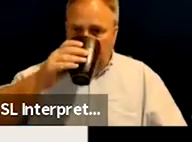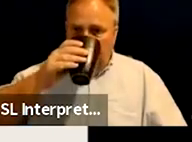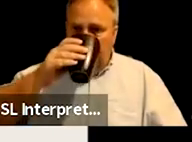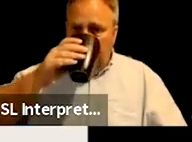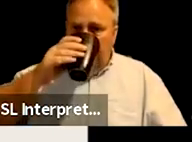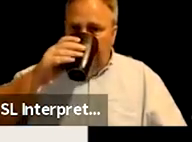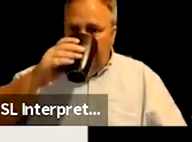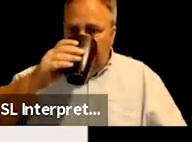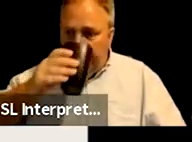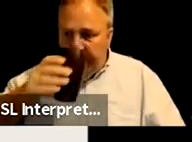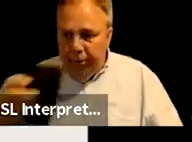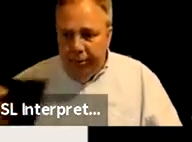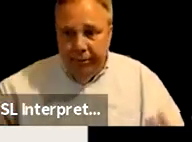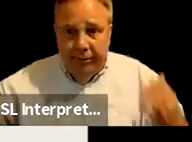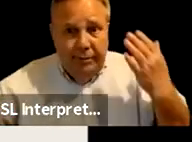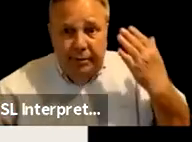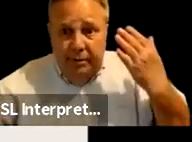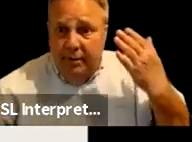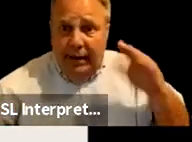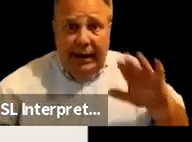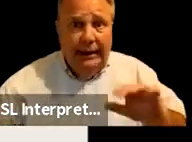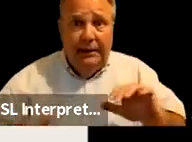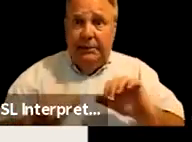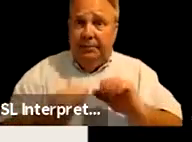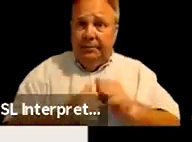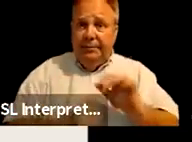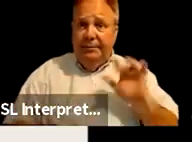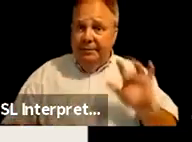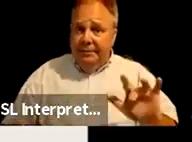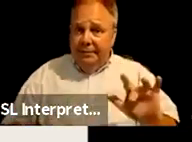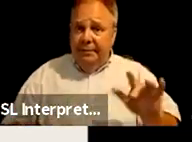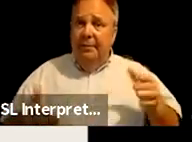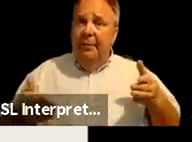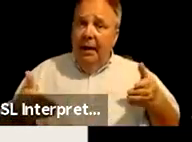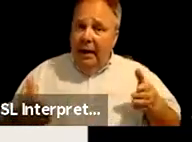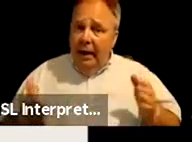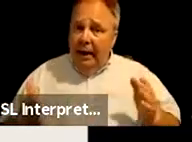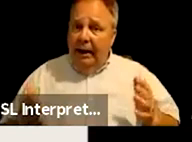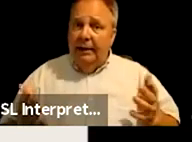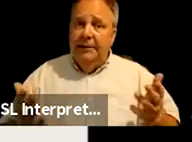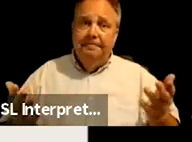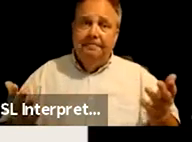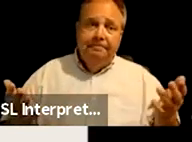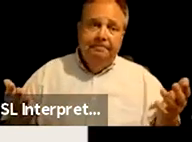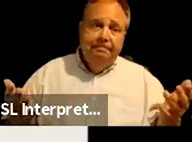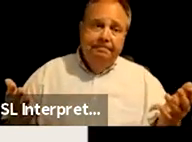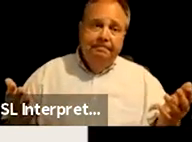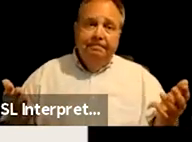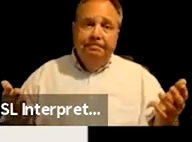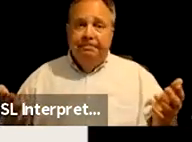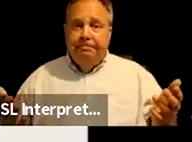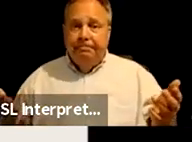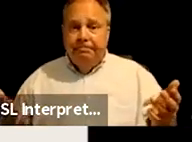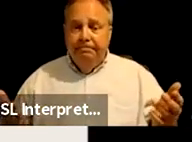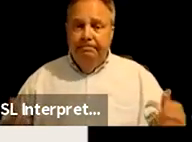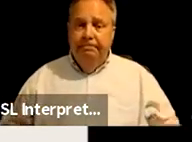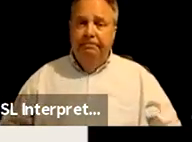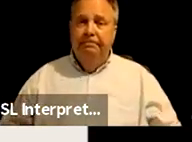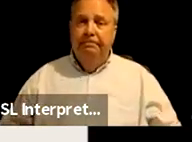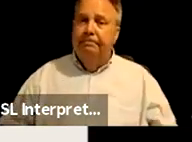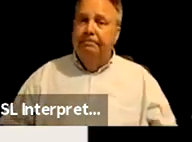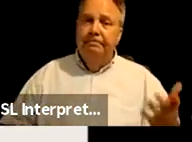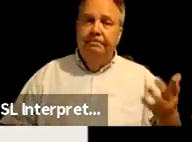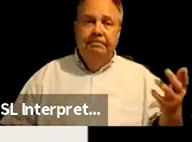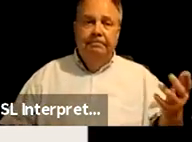I don't know if there's a way to allow, um, um,